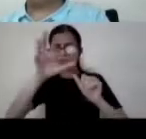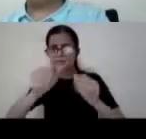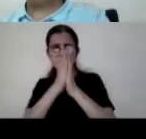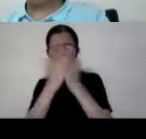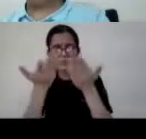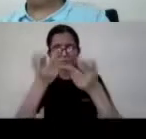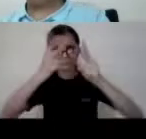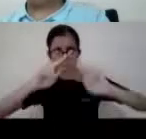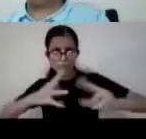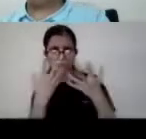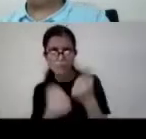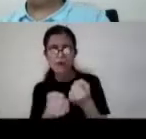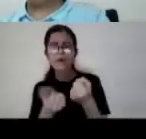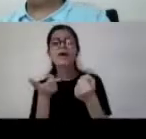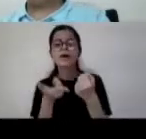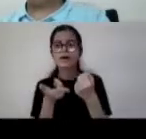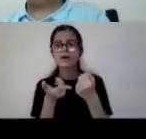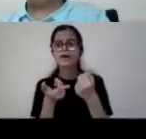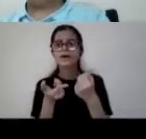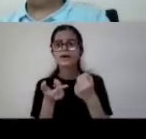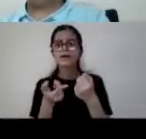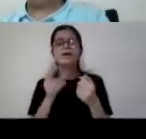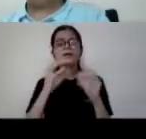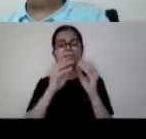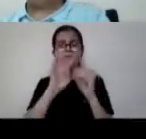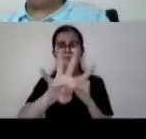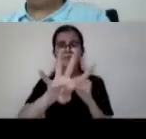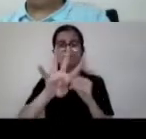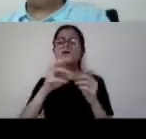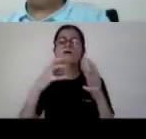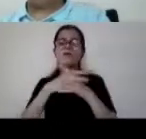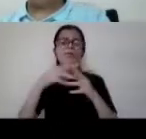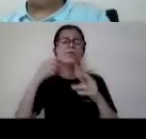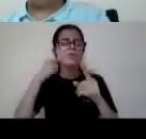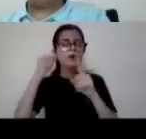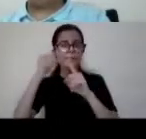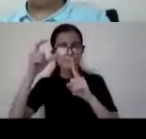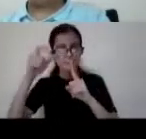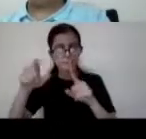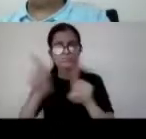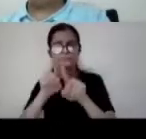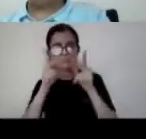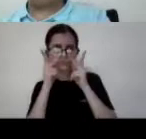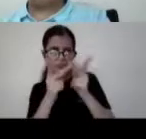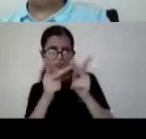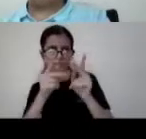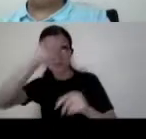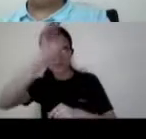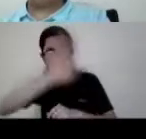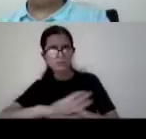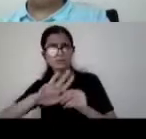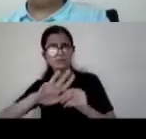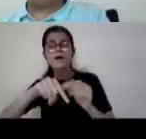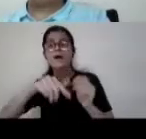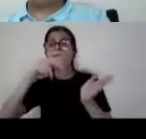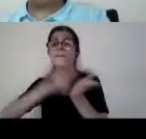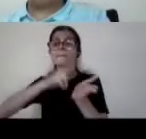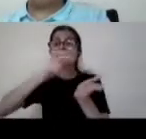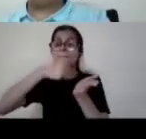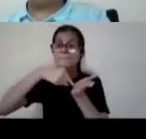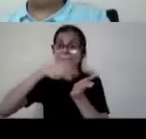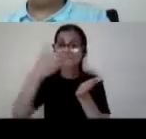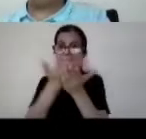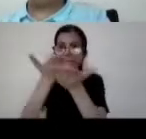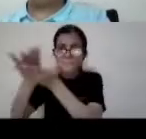uh in vipo you will see a video there of the indian implementation of how we actually